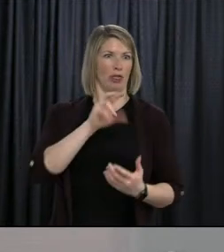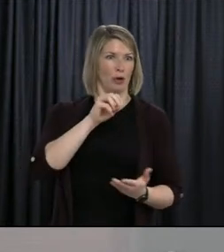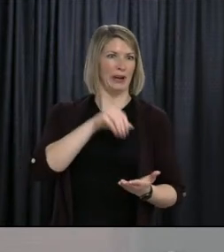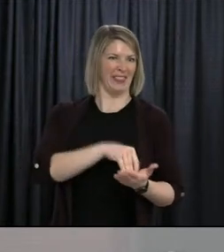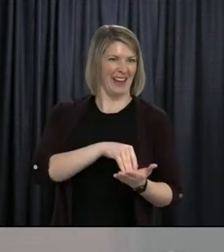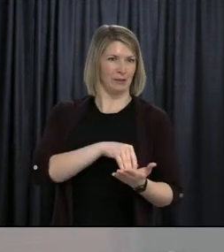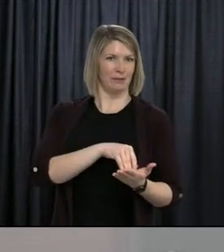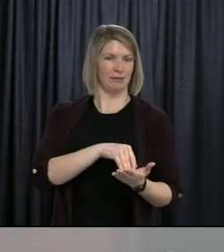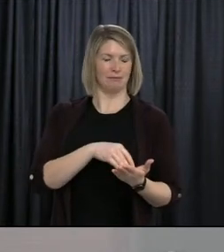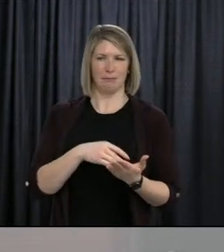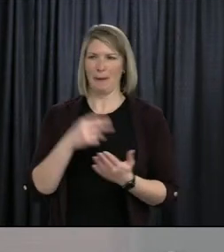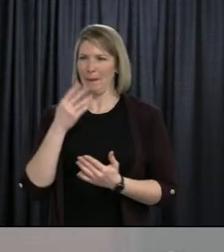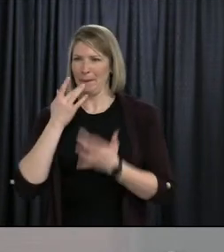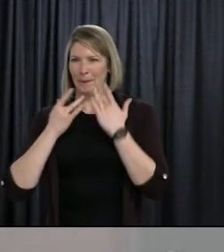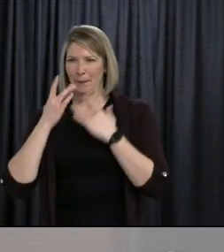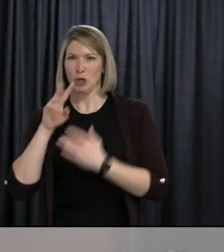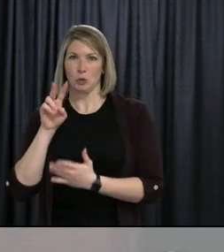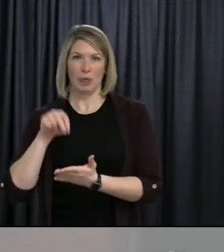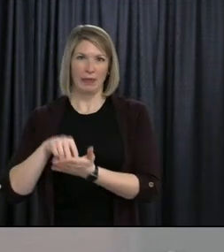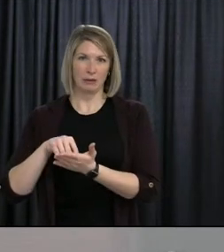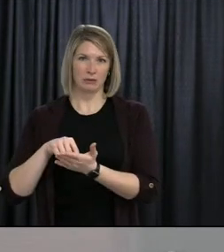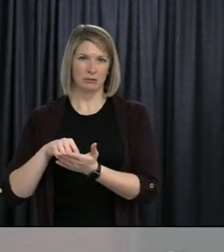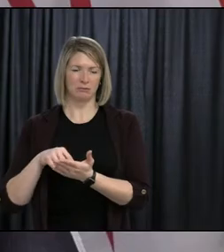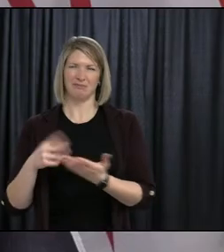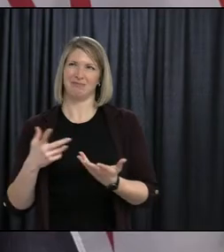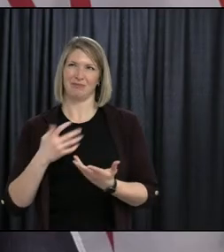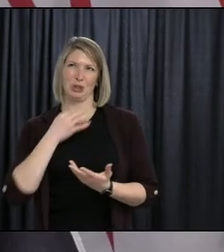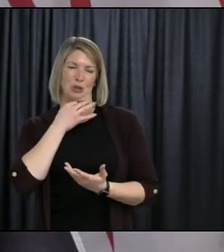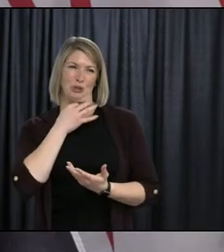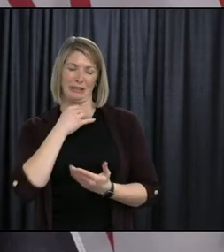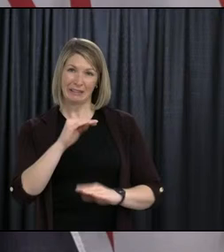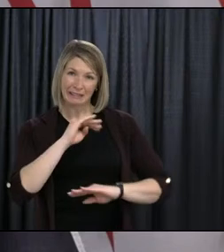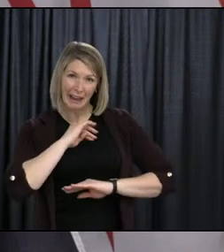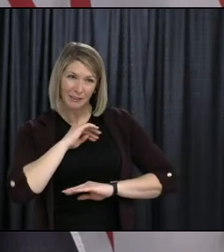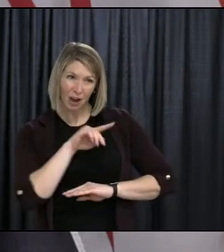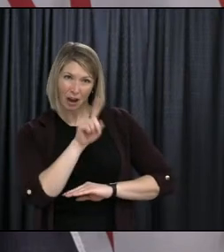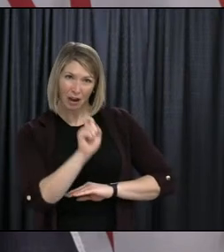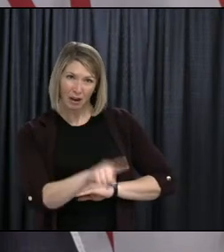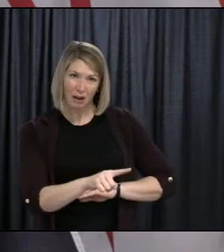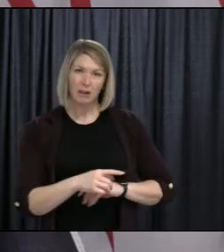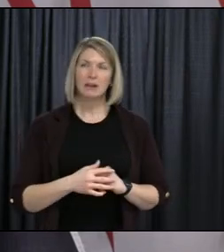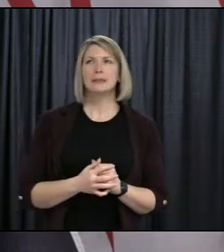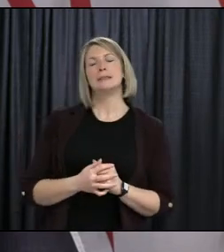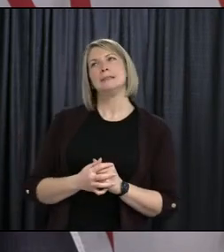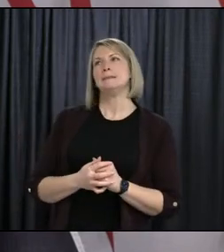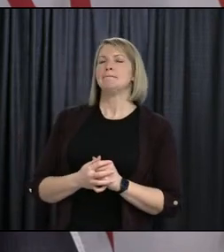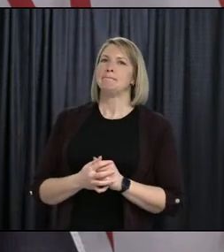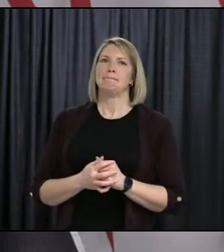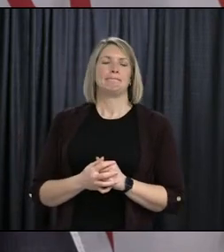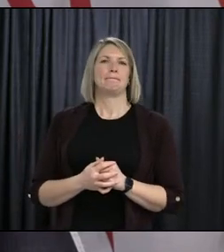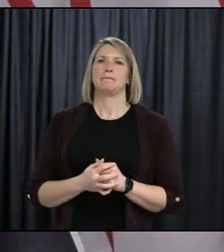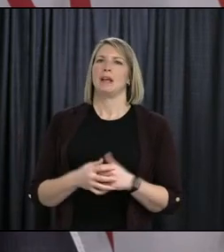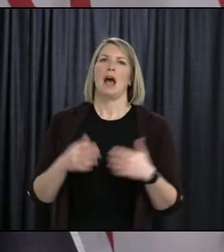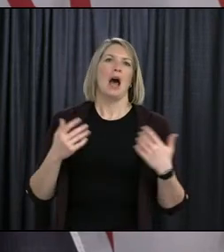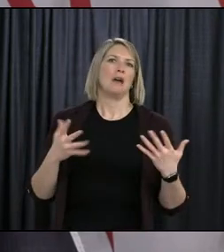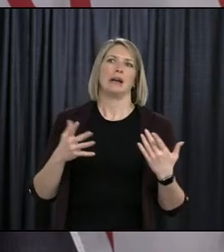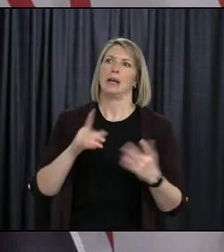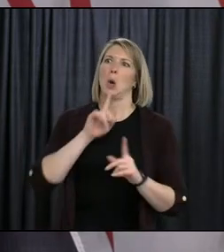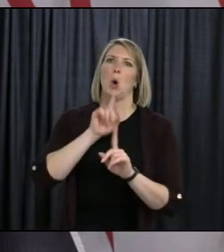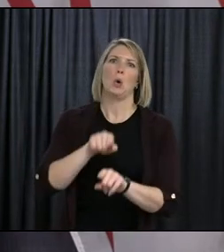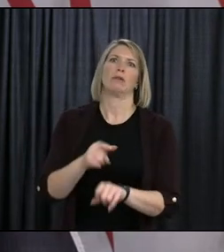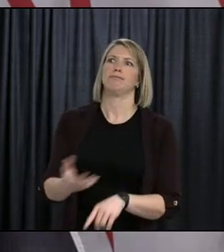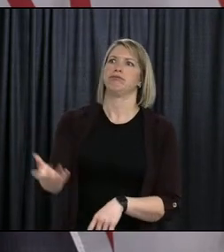been avoided, I wonder? That's a very good question, Cease. When you place the order this far in advance, we're dealing with the company,